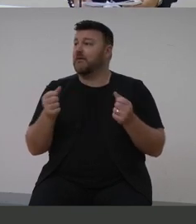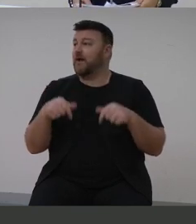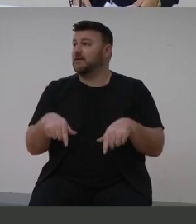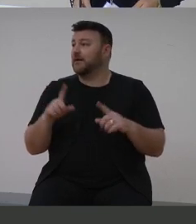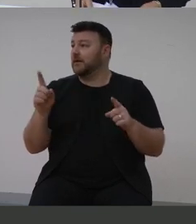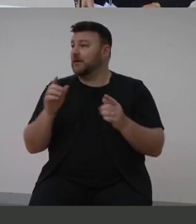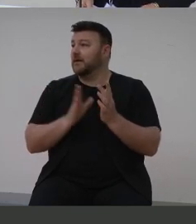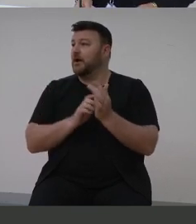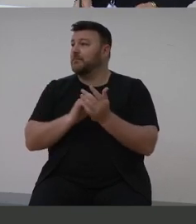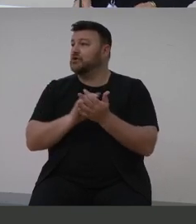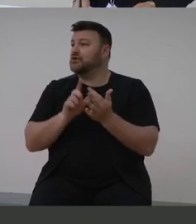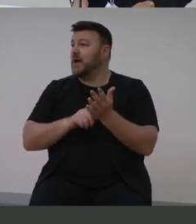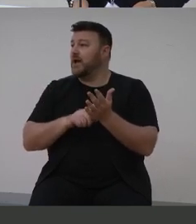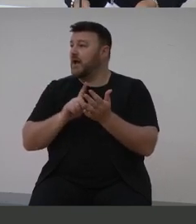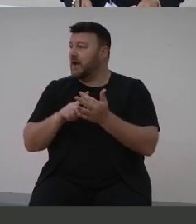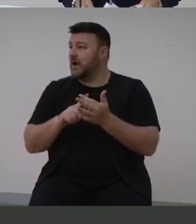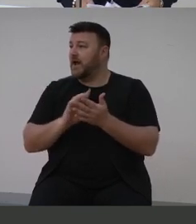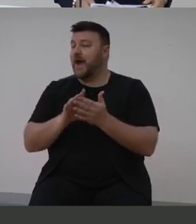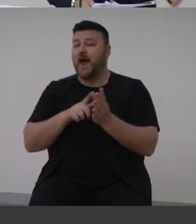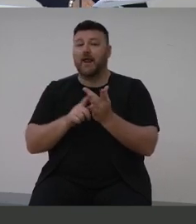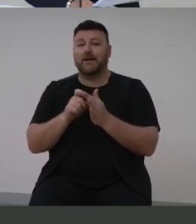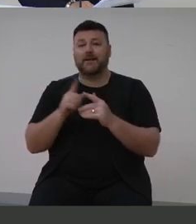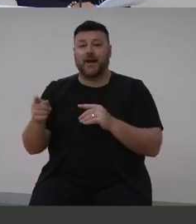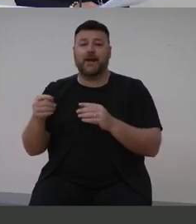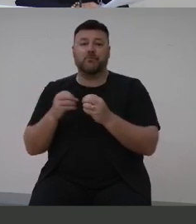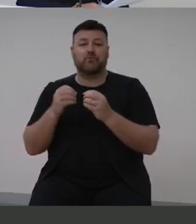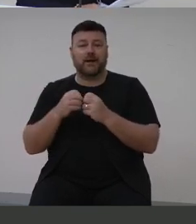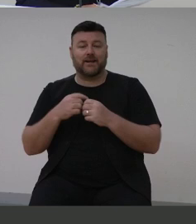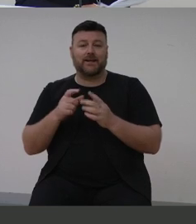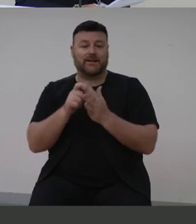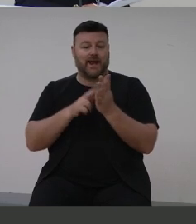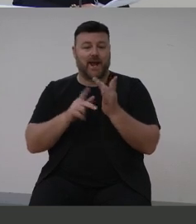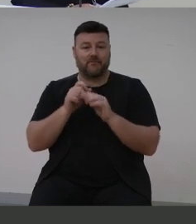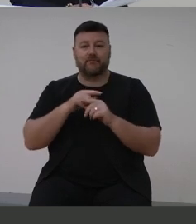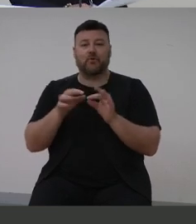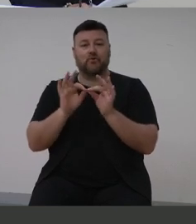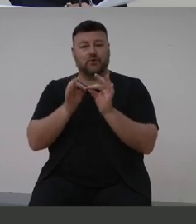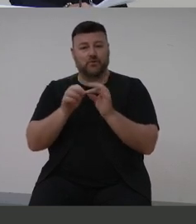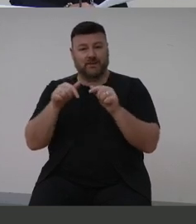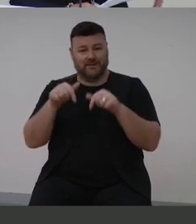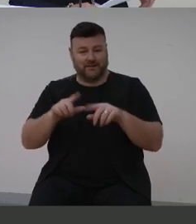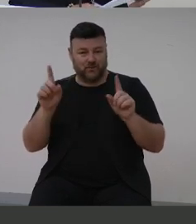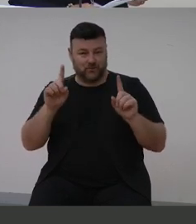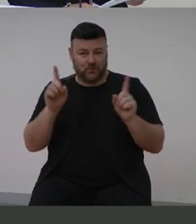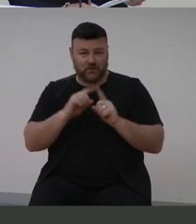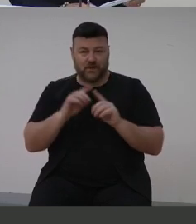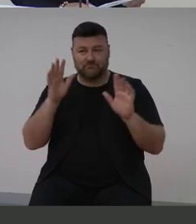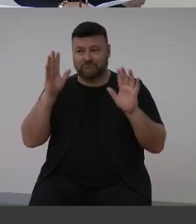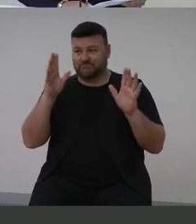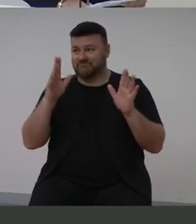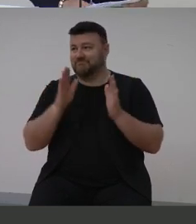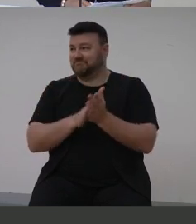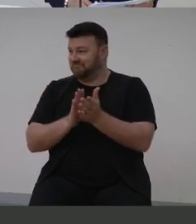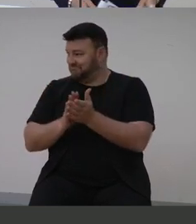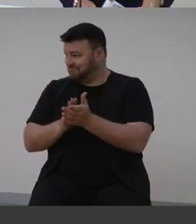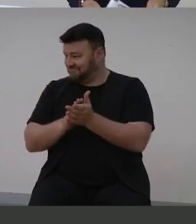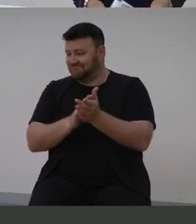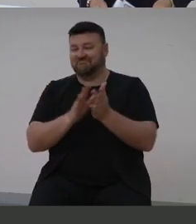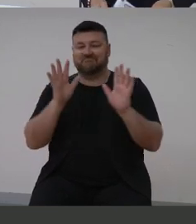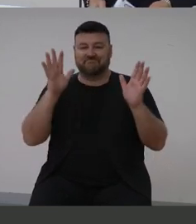Michelle Halliday Bradley Reporting for captioning. Thanks to David McQuiggan Sweeney Interpreting for the Auslan Interpreting.